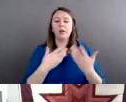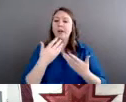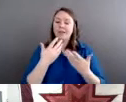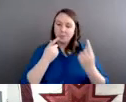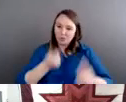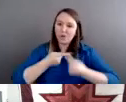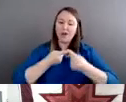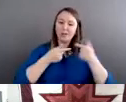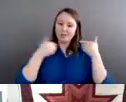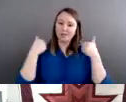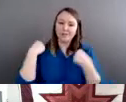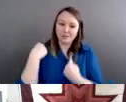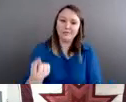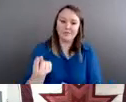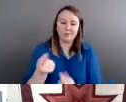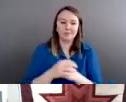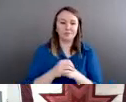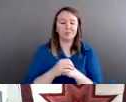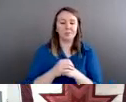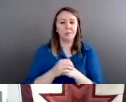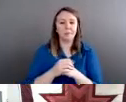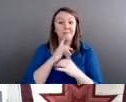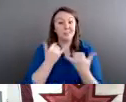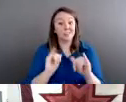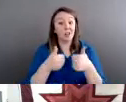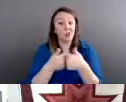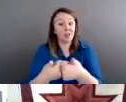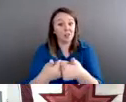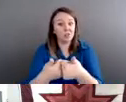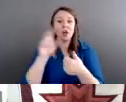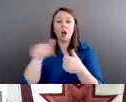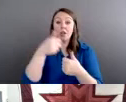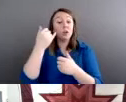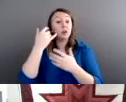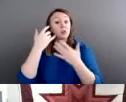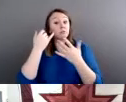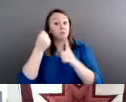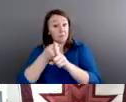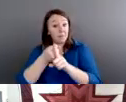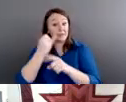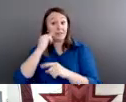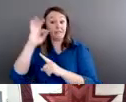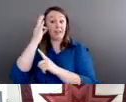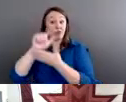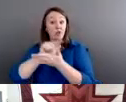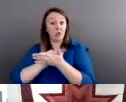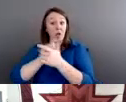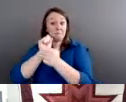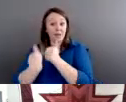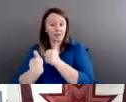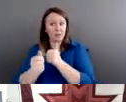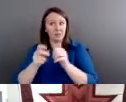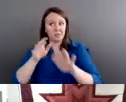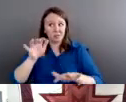And the other thing that happens when you pass a federal law like this is, do tribes still have the authority?